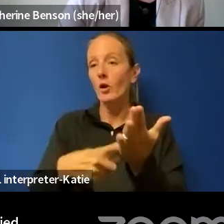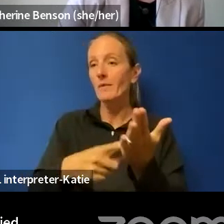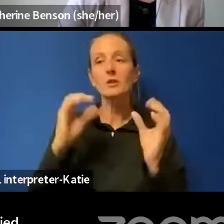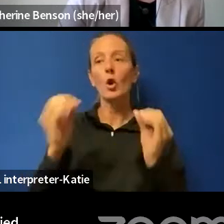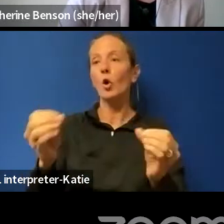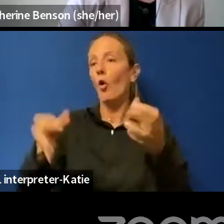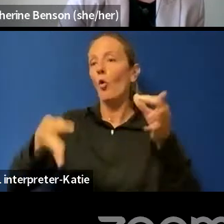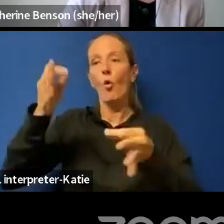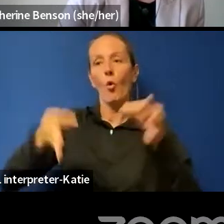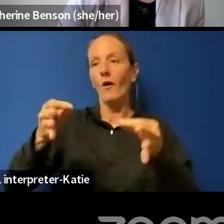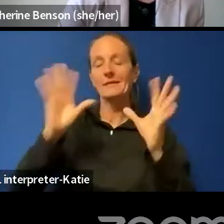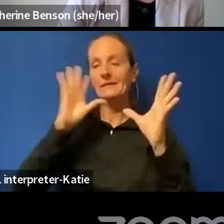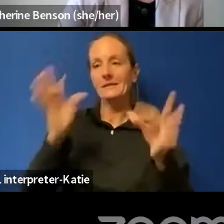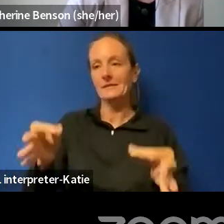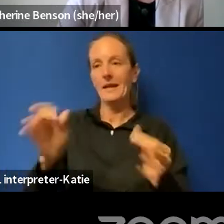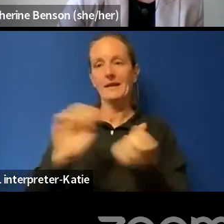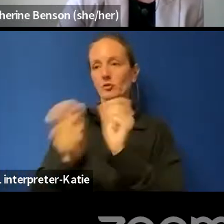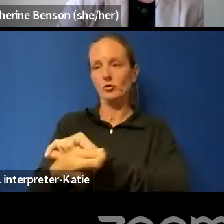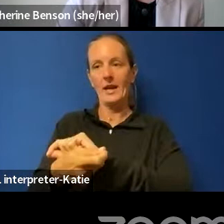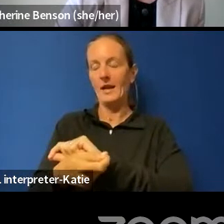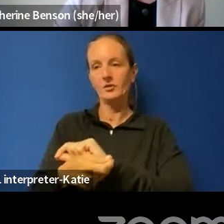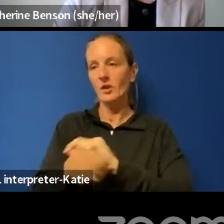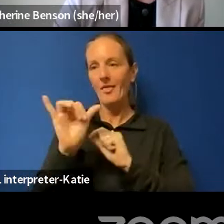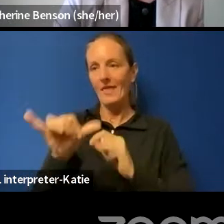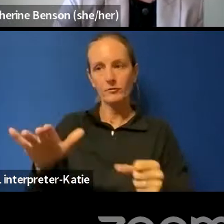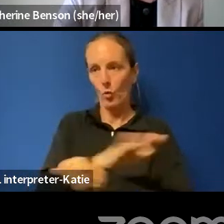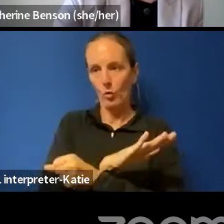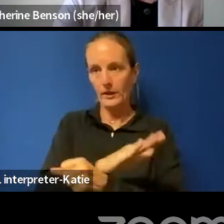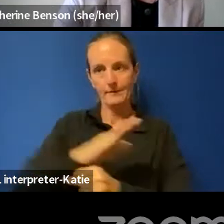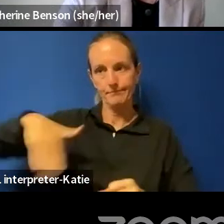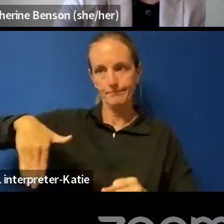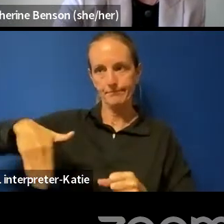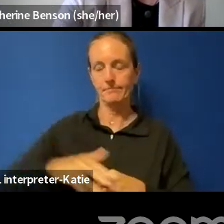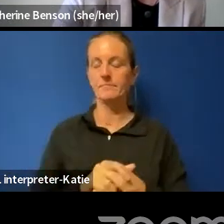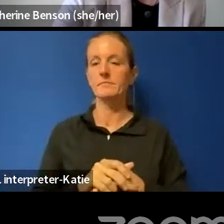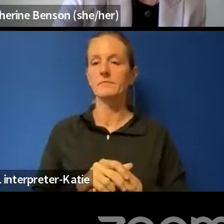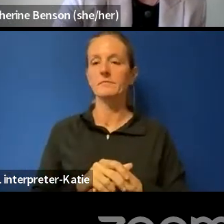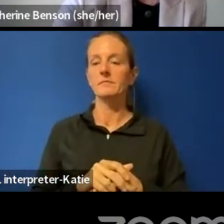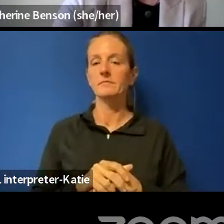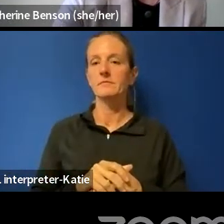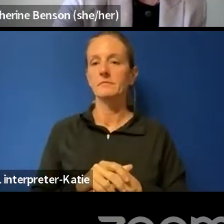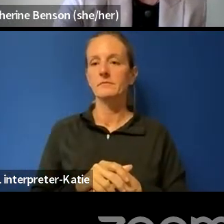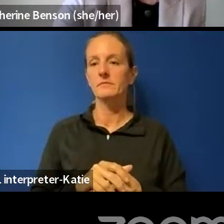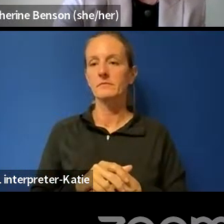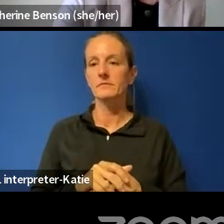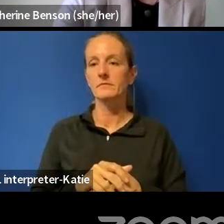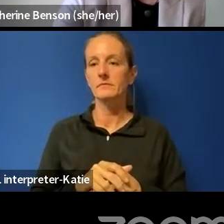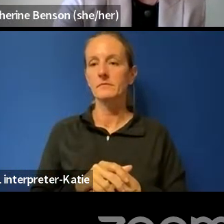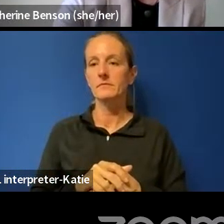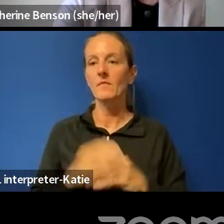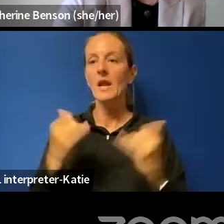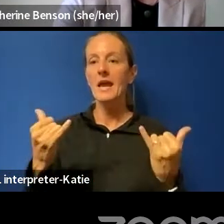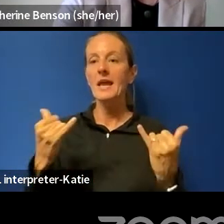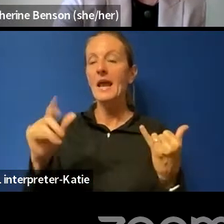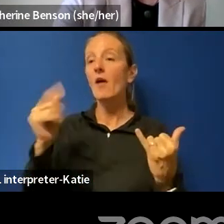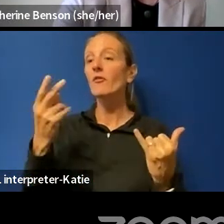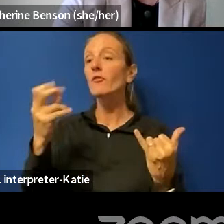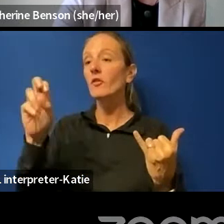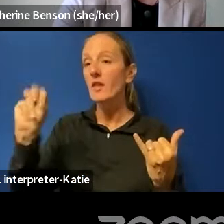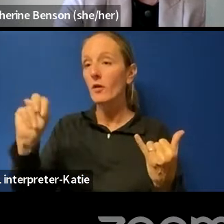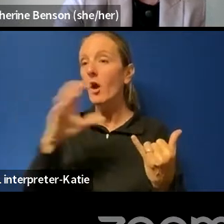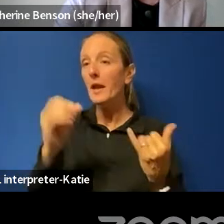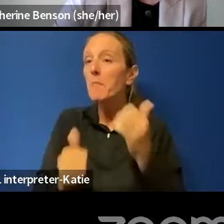has decided to start shifting the tide on this conversation. The majority of the justices in Firon felt that under certain